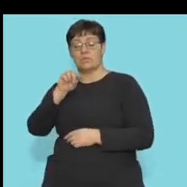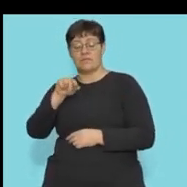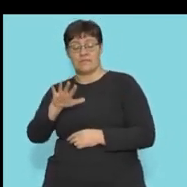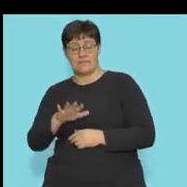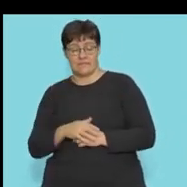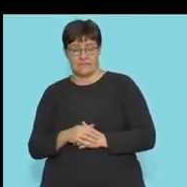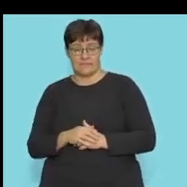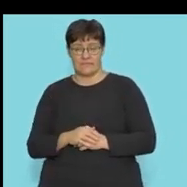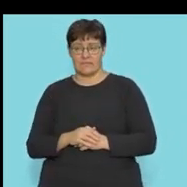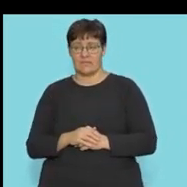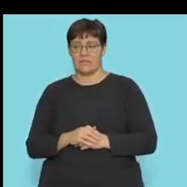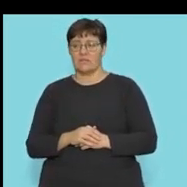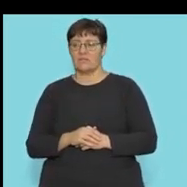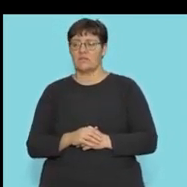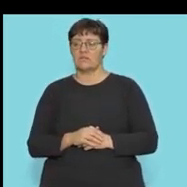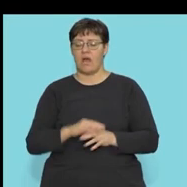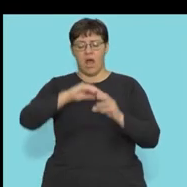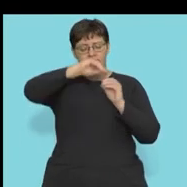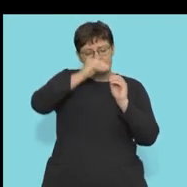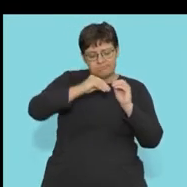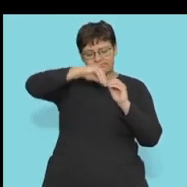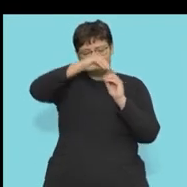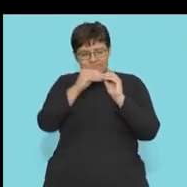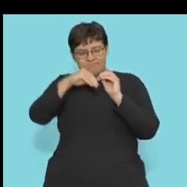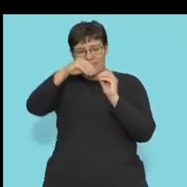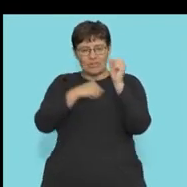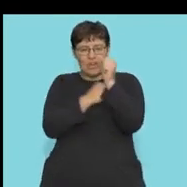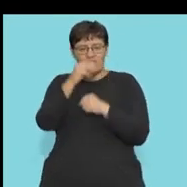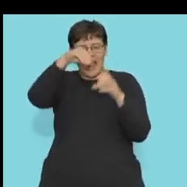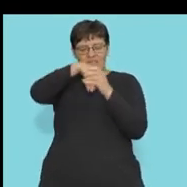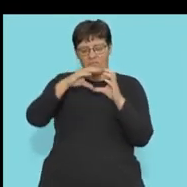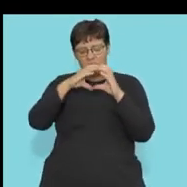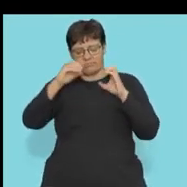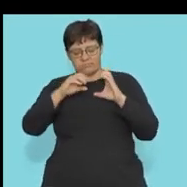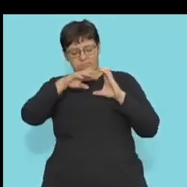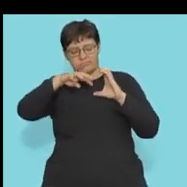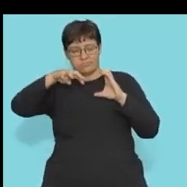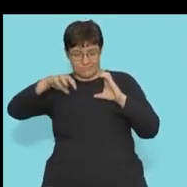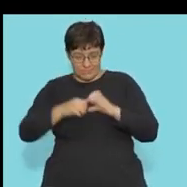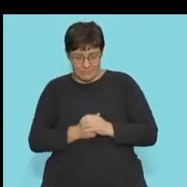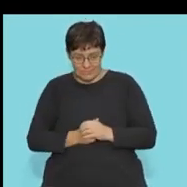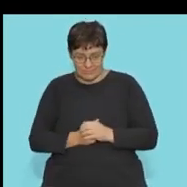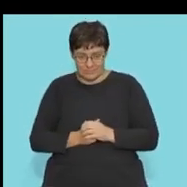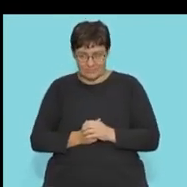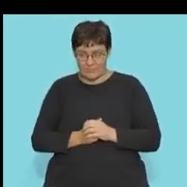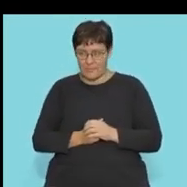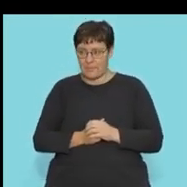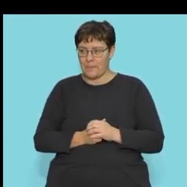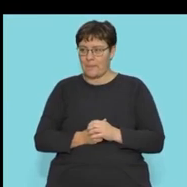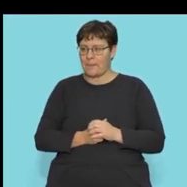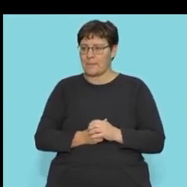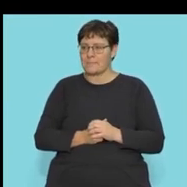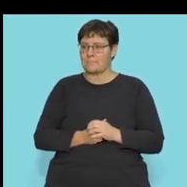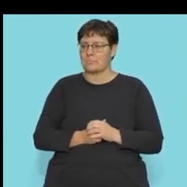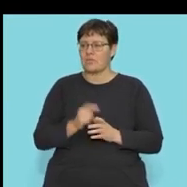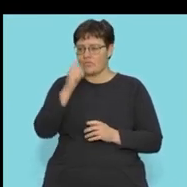.5. The folded structures found on the inner membrane of the mitochondria. As a quick